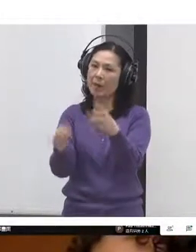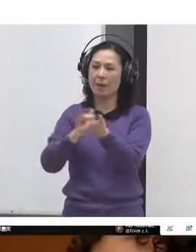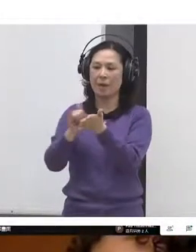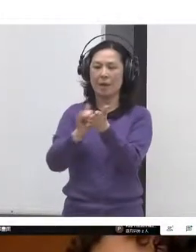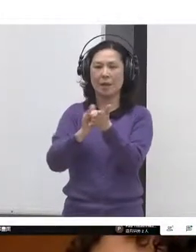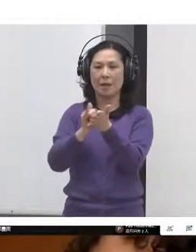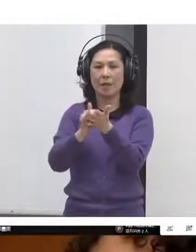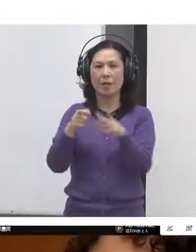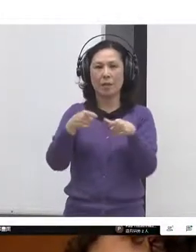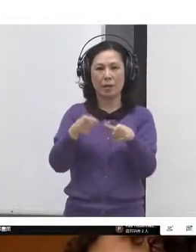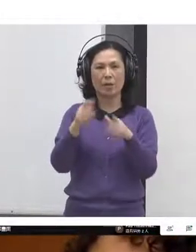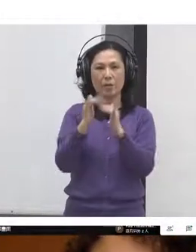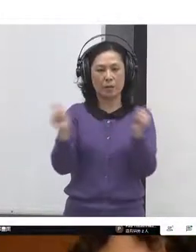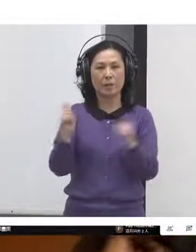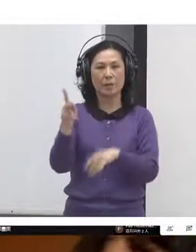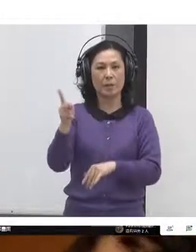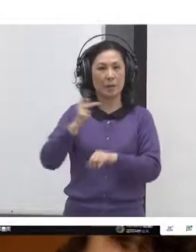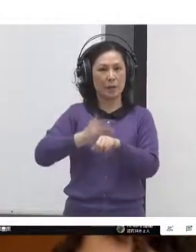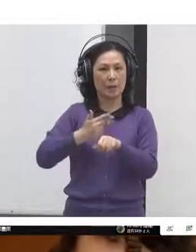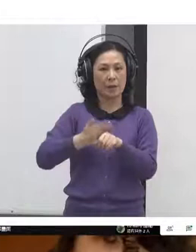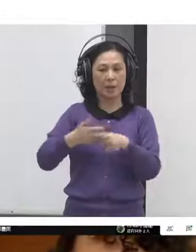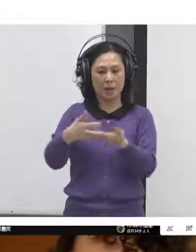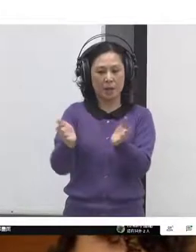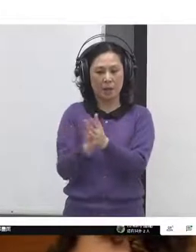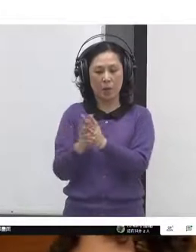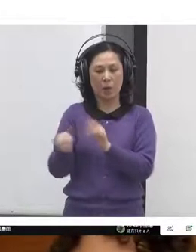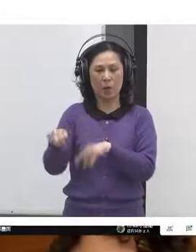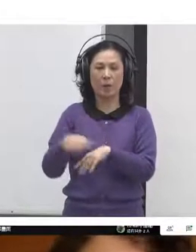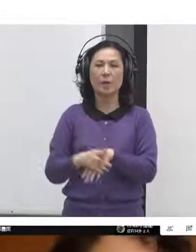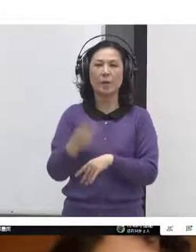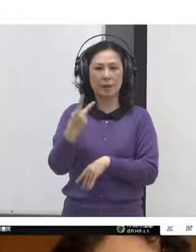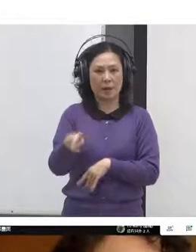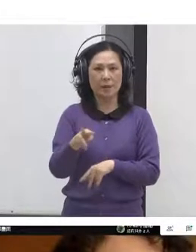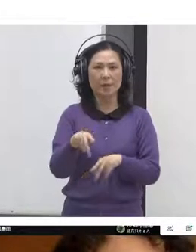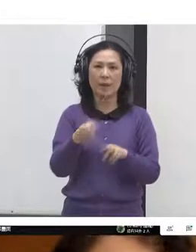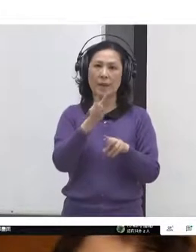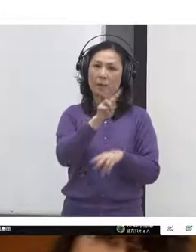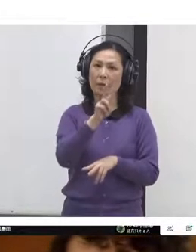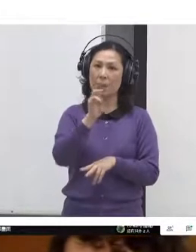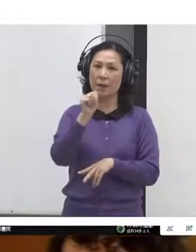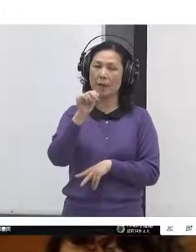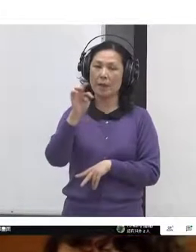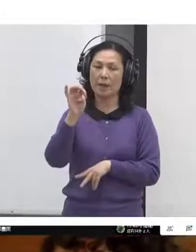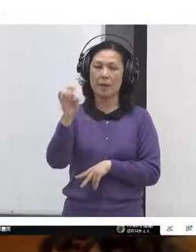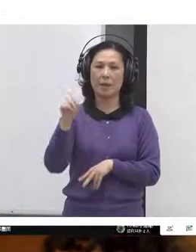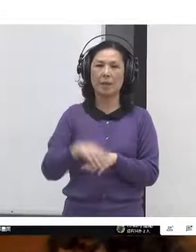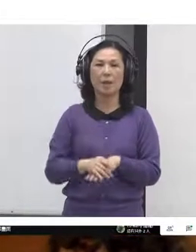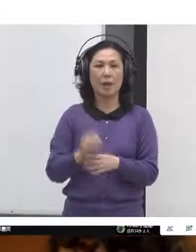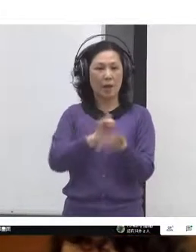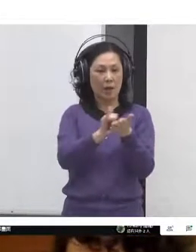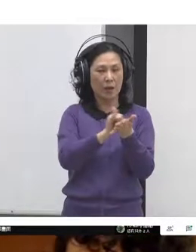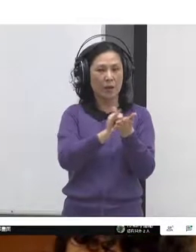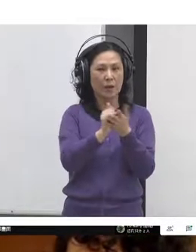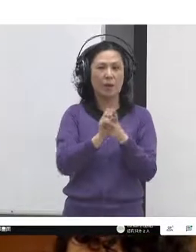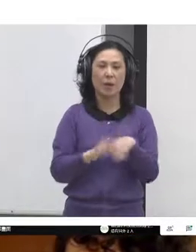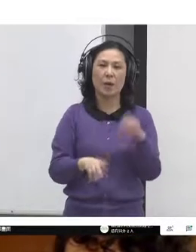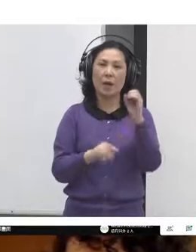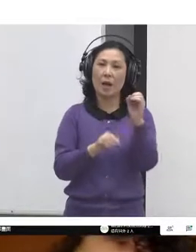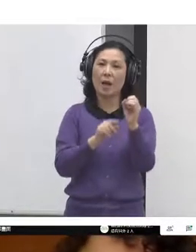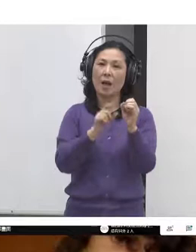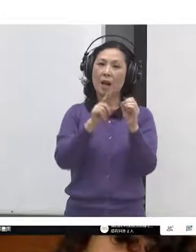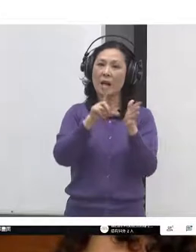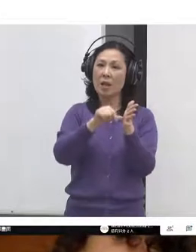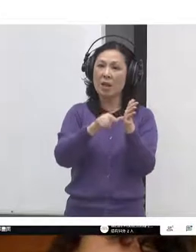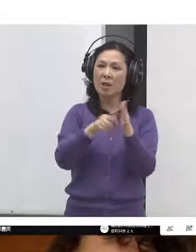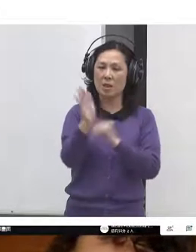of the network and fans of Gov Zero in New York went and testified, sometimes staying late.